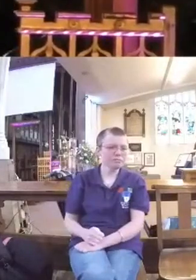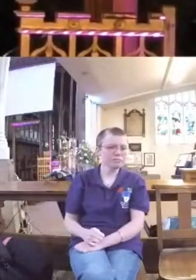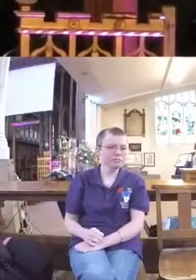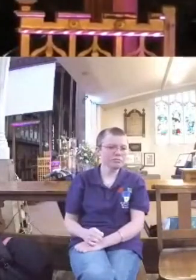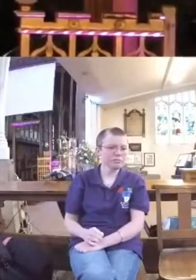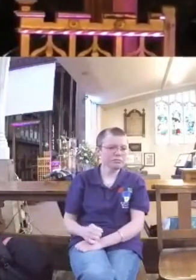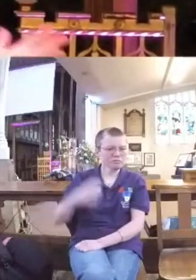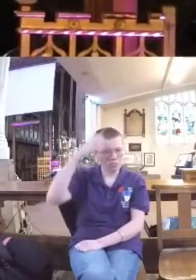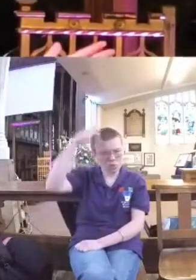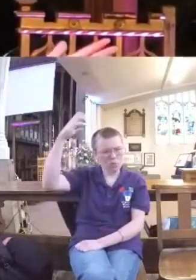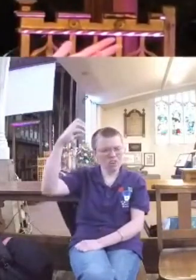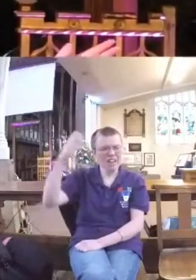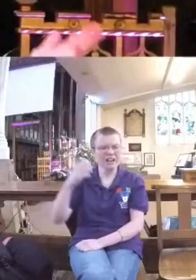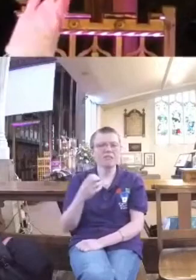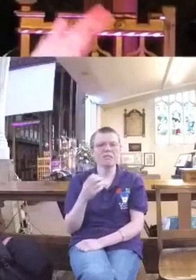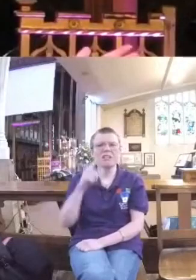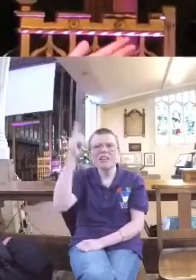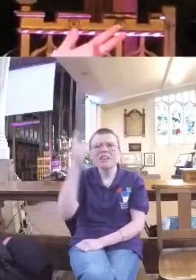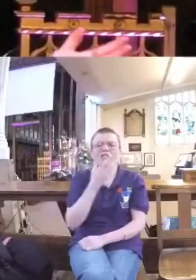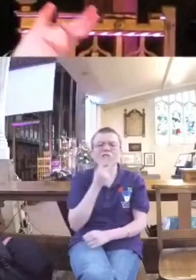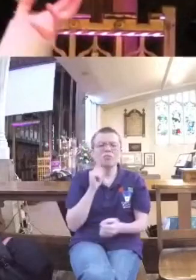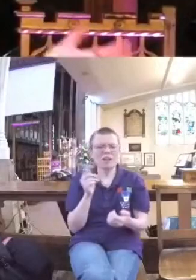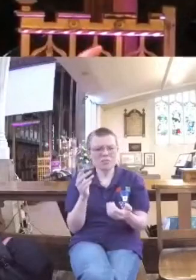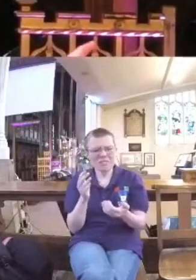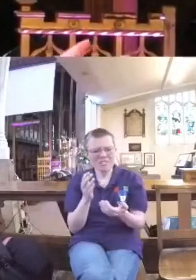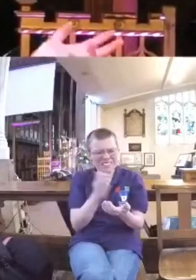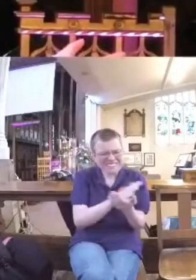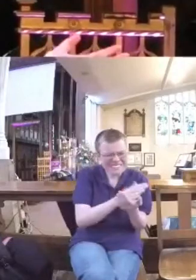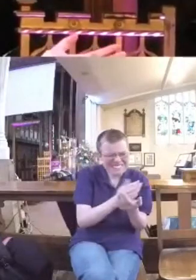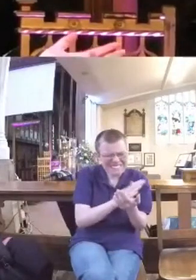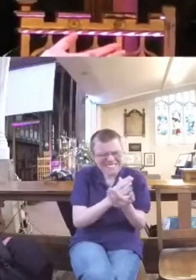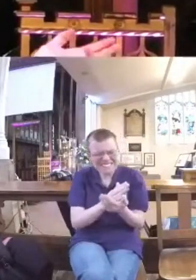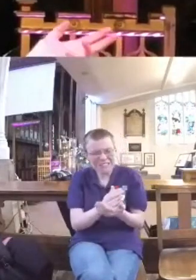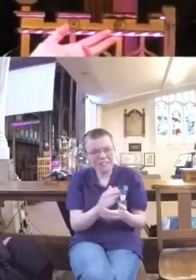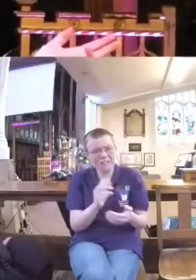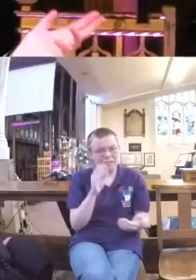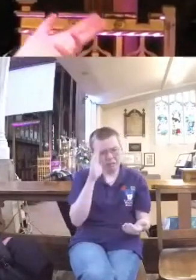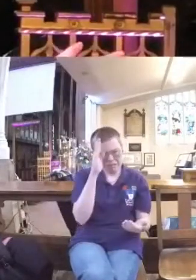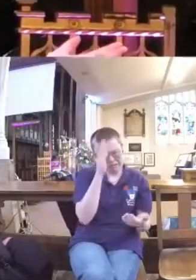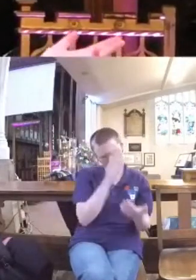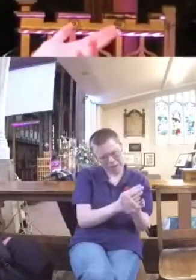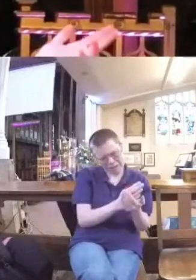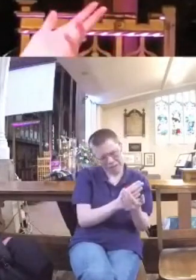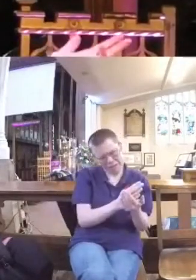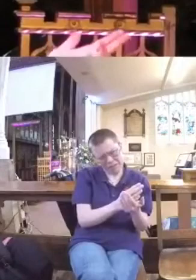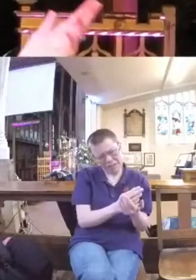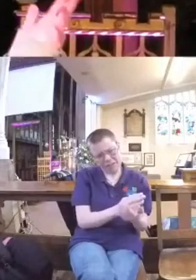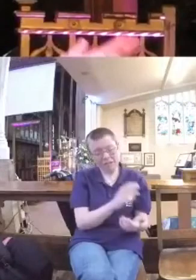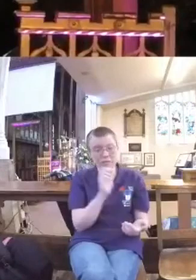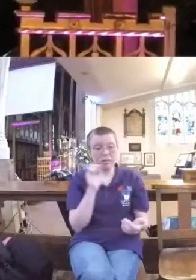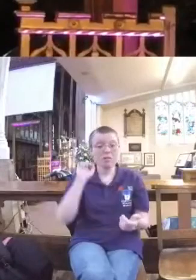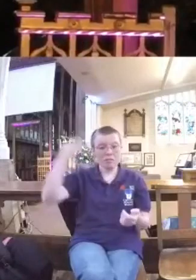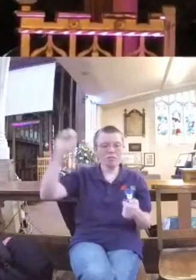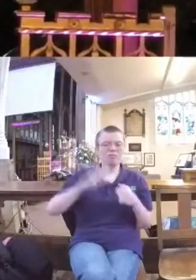-yoing between faithfulness and serving God and obeying his commandments and experiencing God's goodness